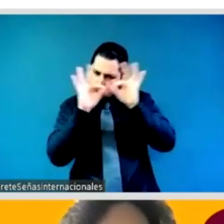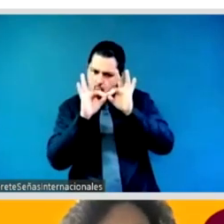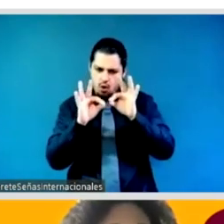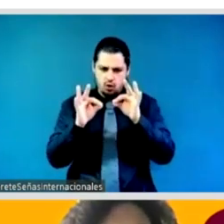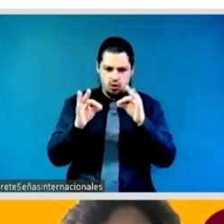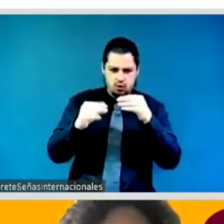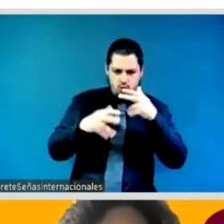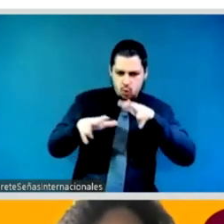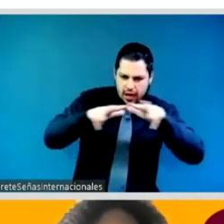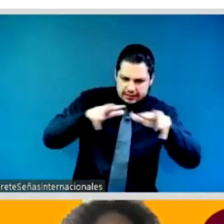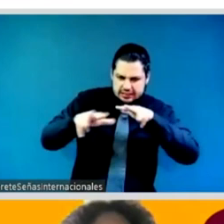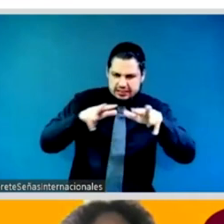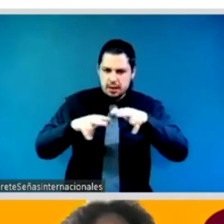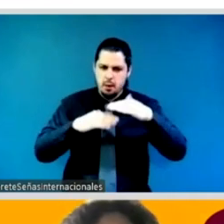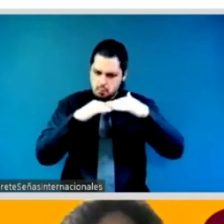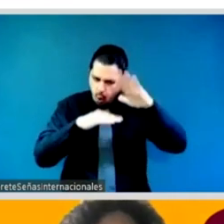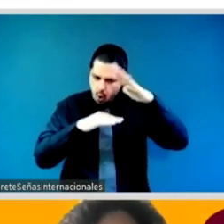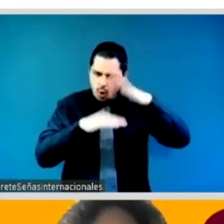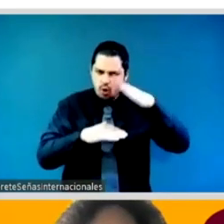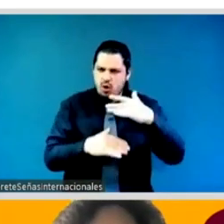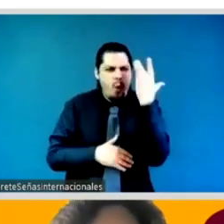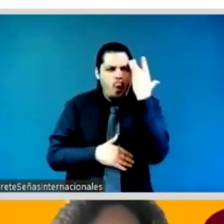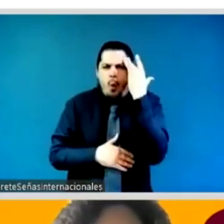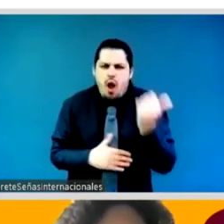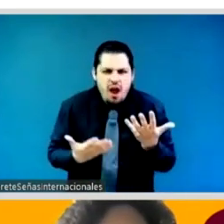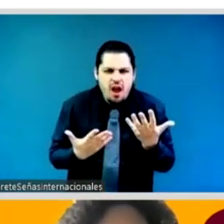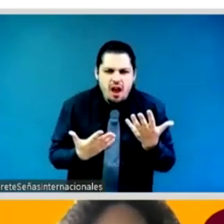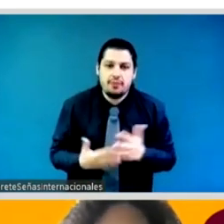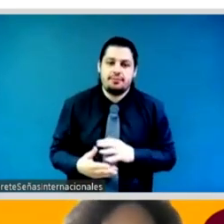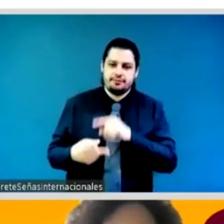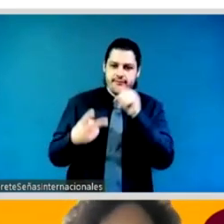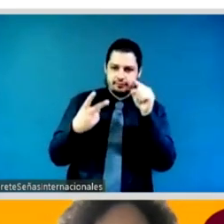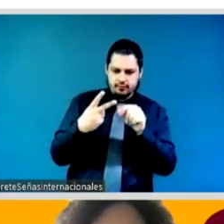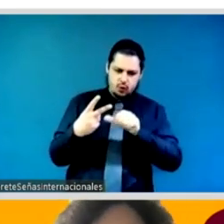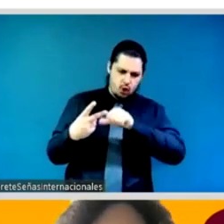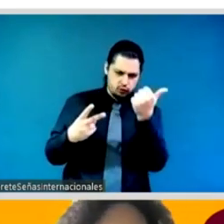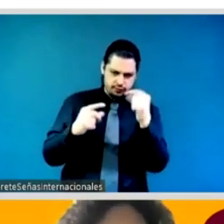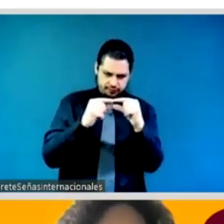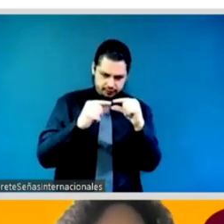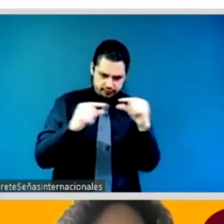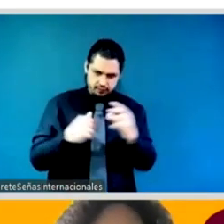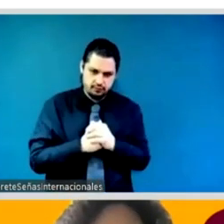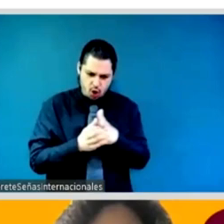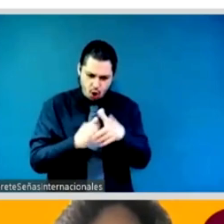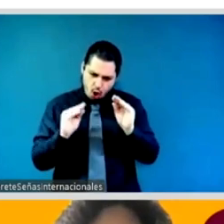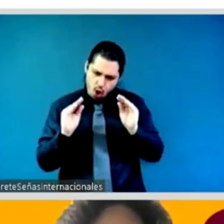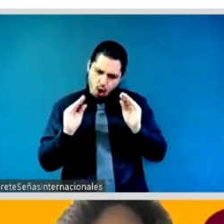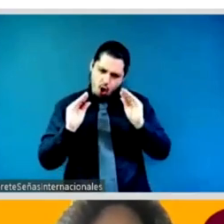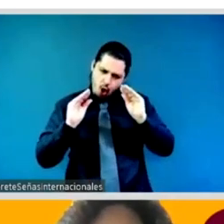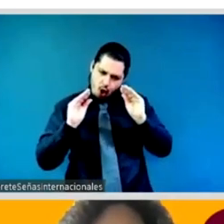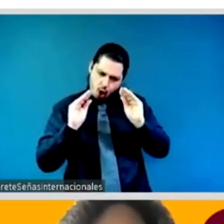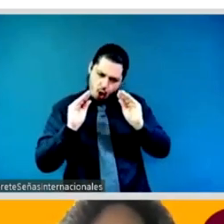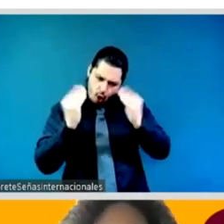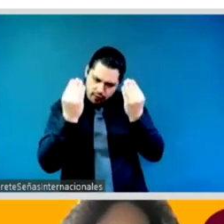they avoid some of the mistakes of older feminists in their movement building to be more global inclusive and ensure that those